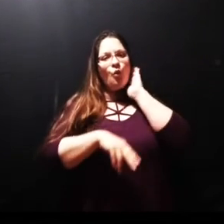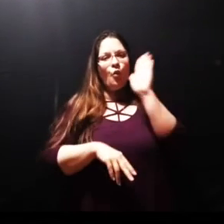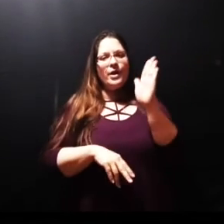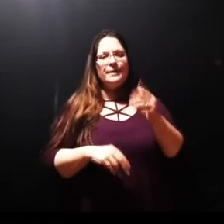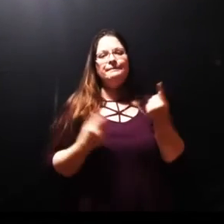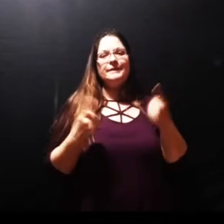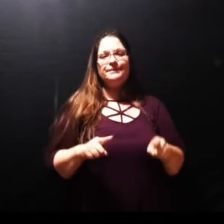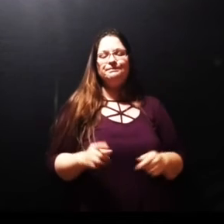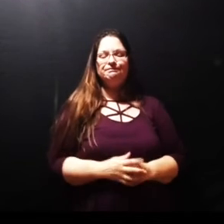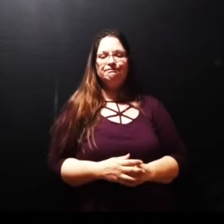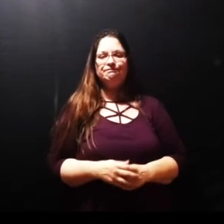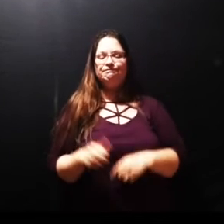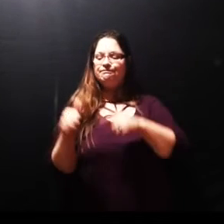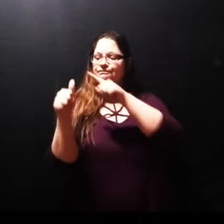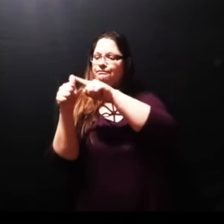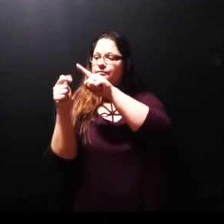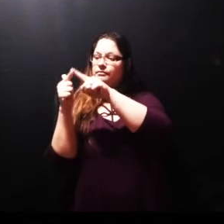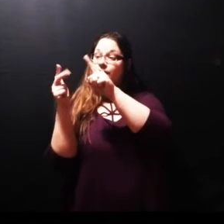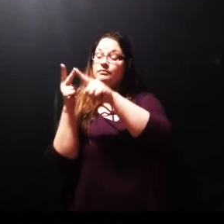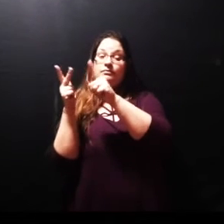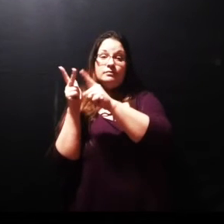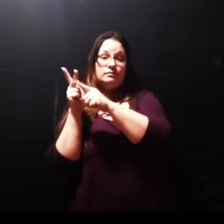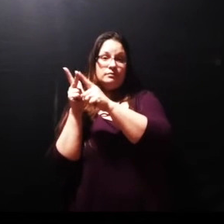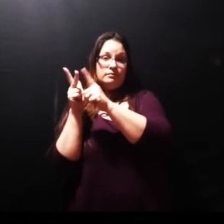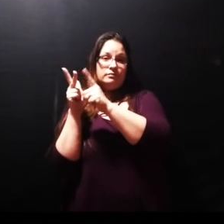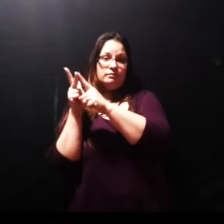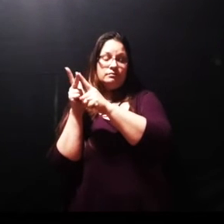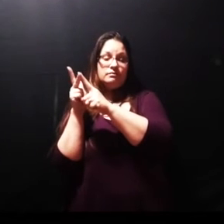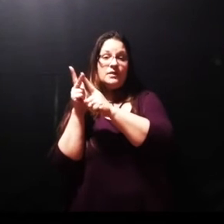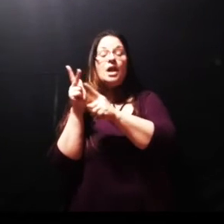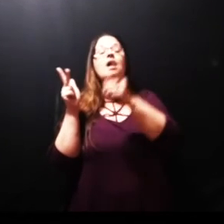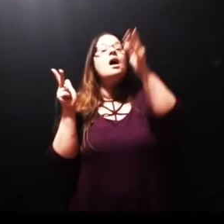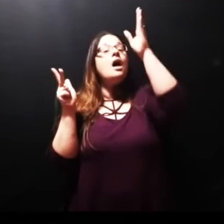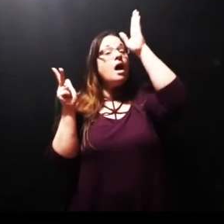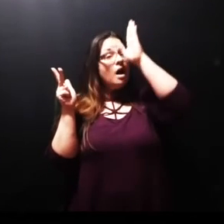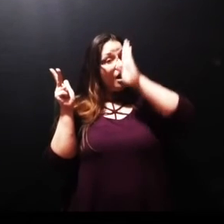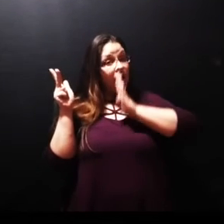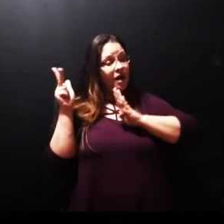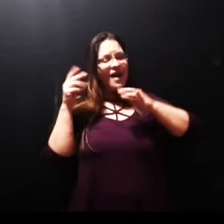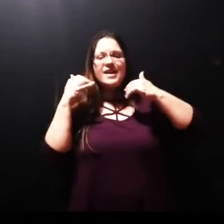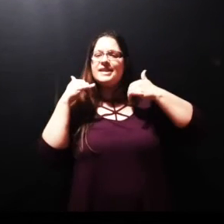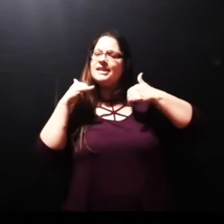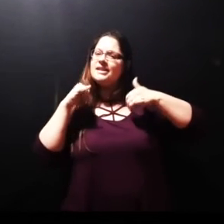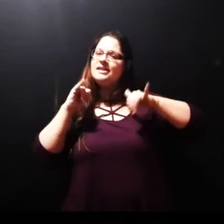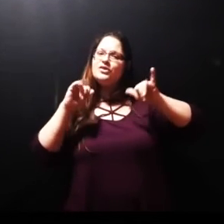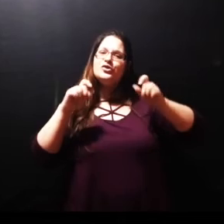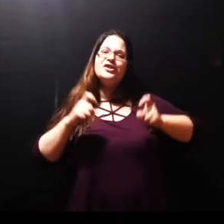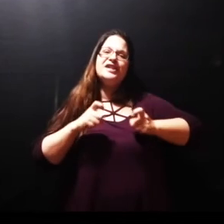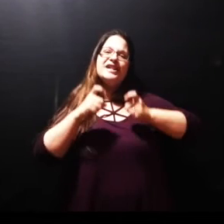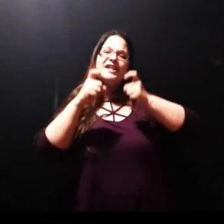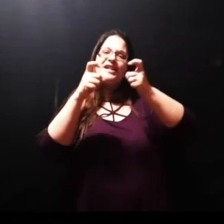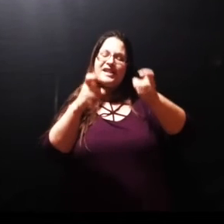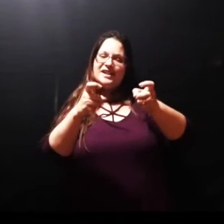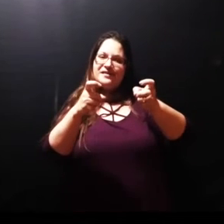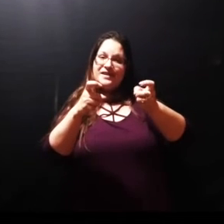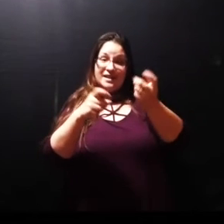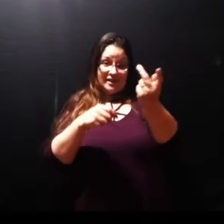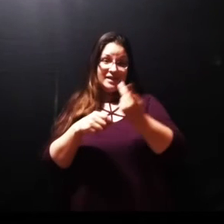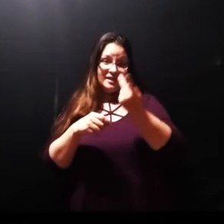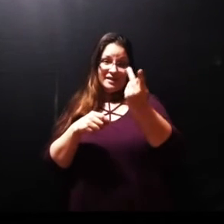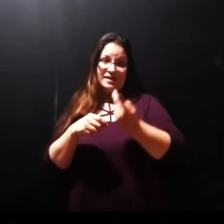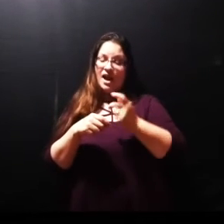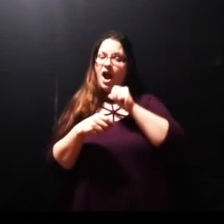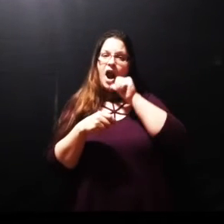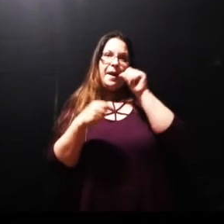here's truth number three listen God still gives you and me unexpected